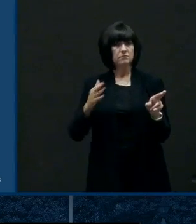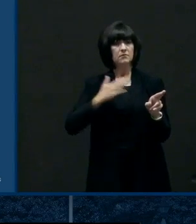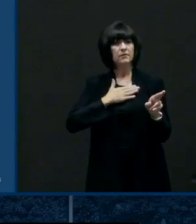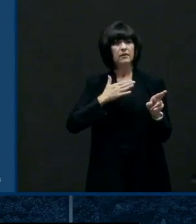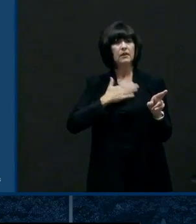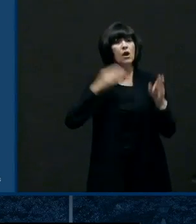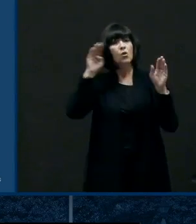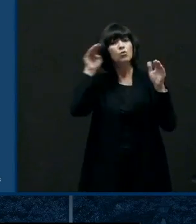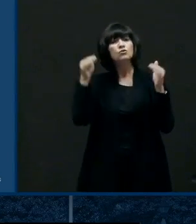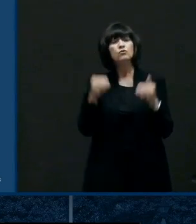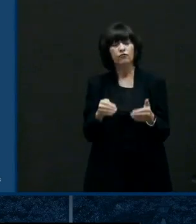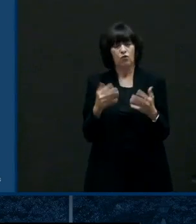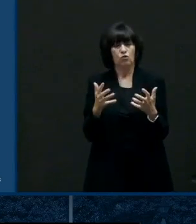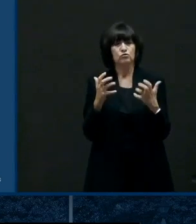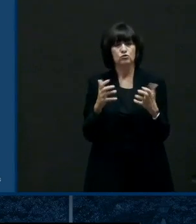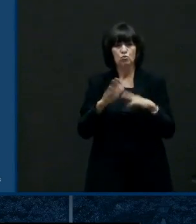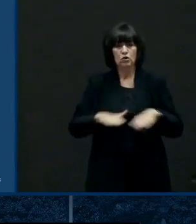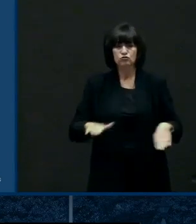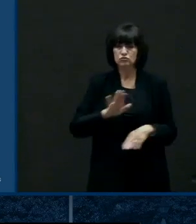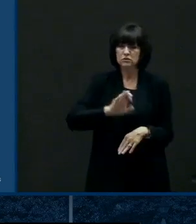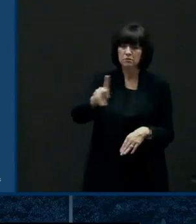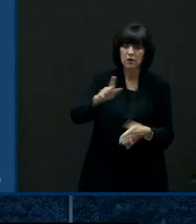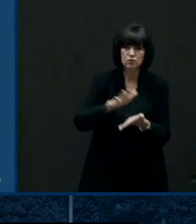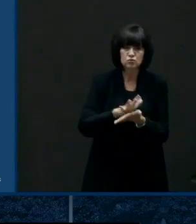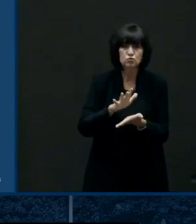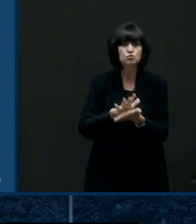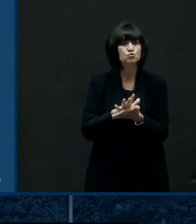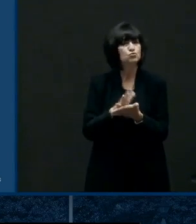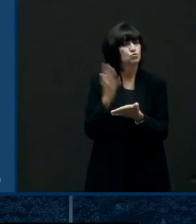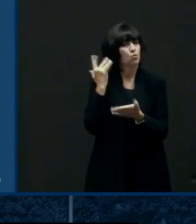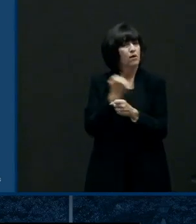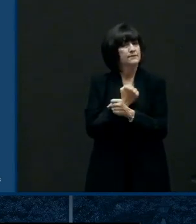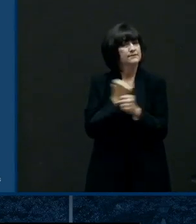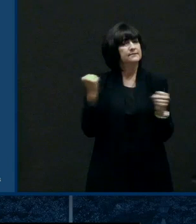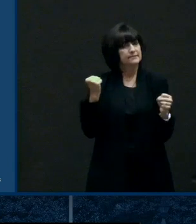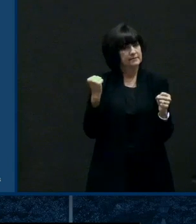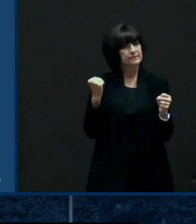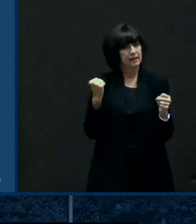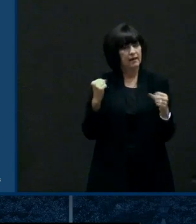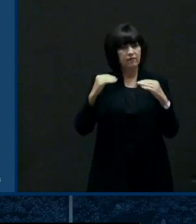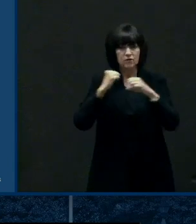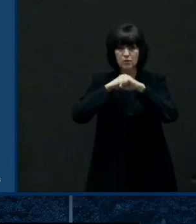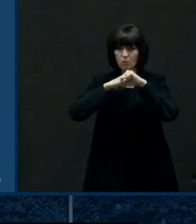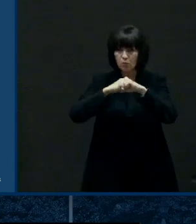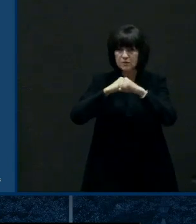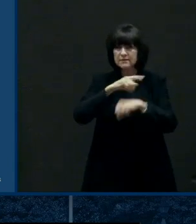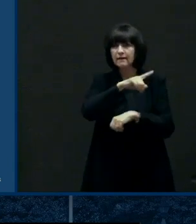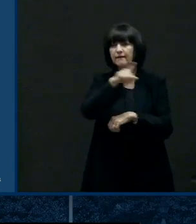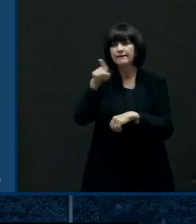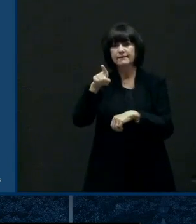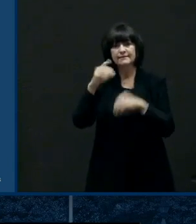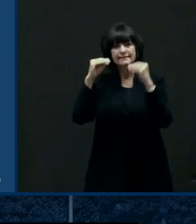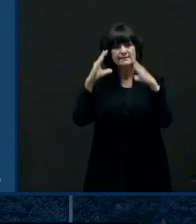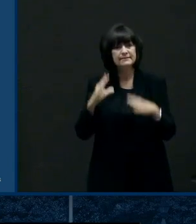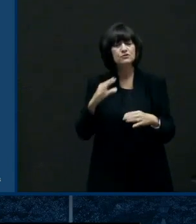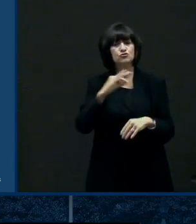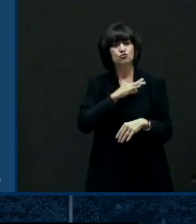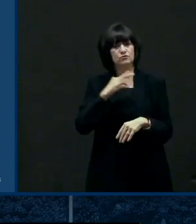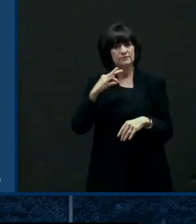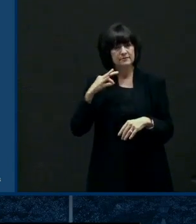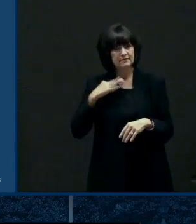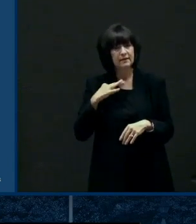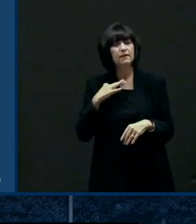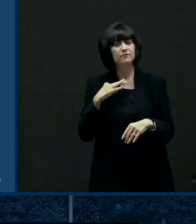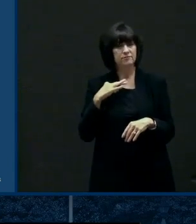getting children back in school safely uh protecting teachers and staff and enabling uh parents